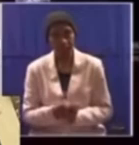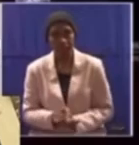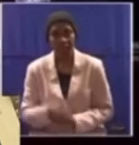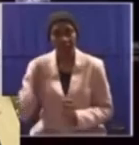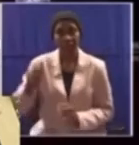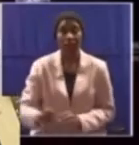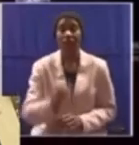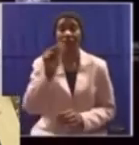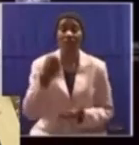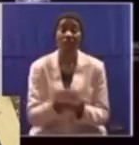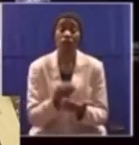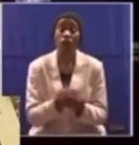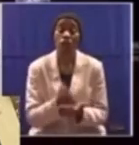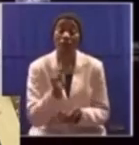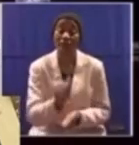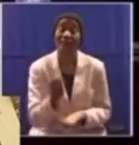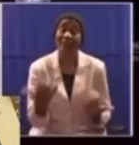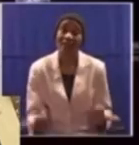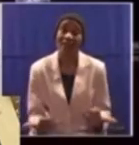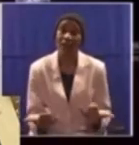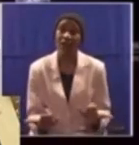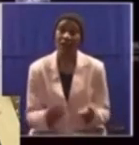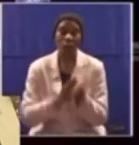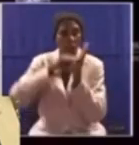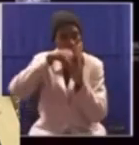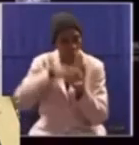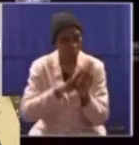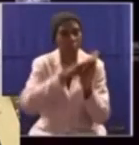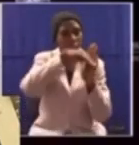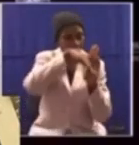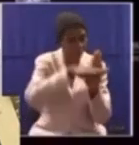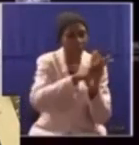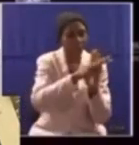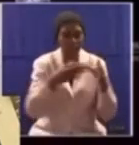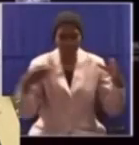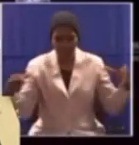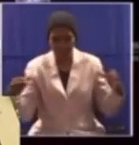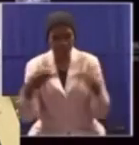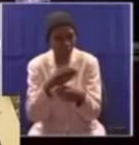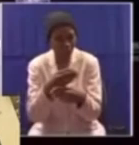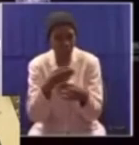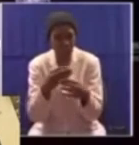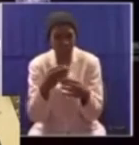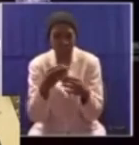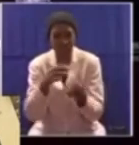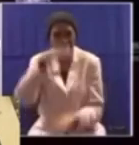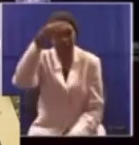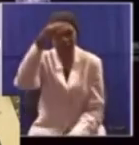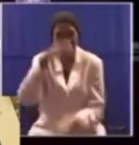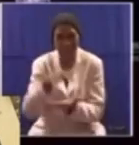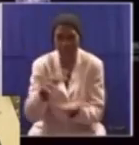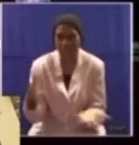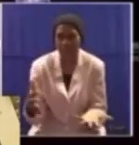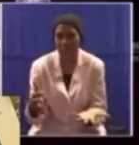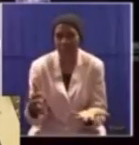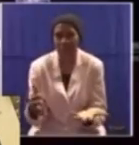South Africa's economy has been dwindling in terms of size, quality, since Mr.